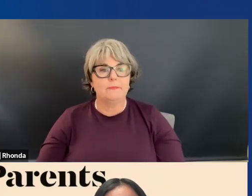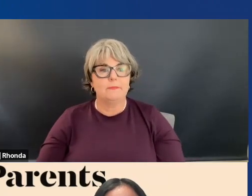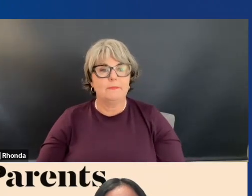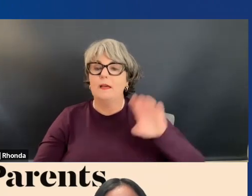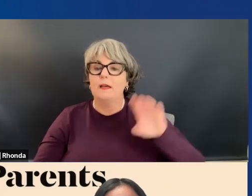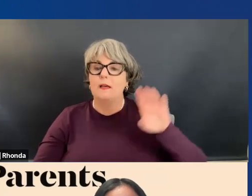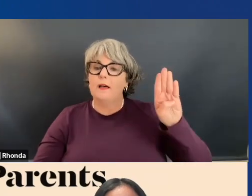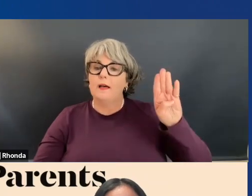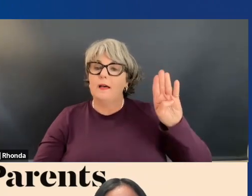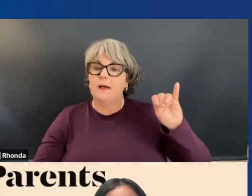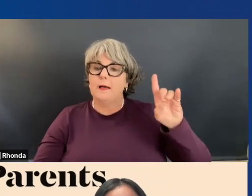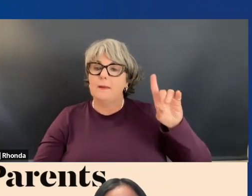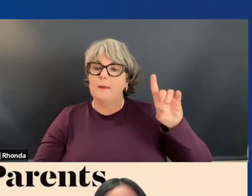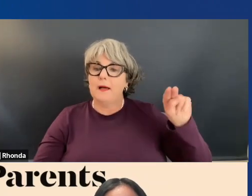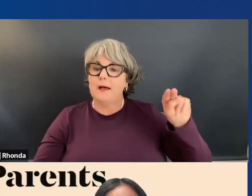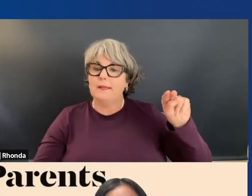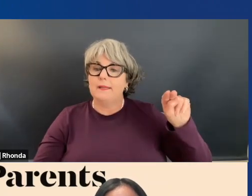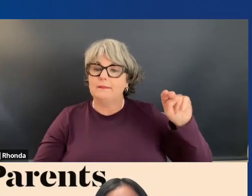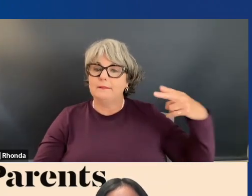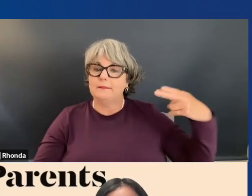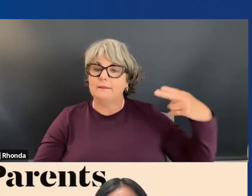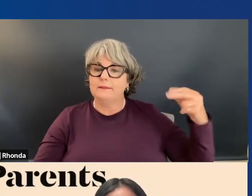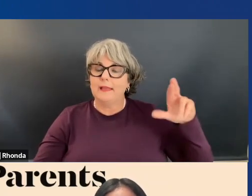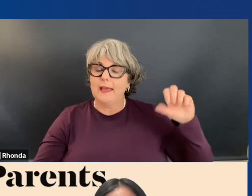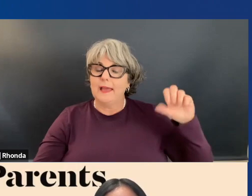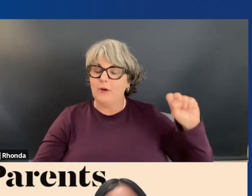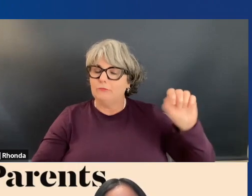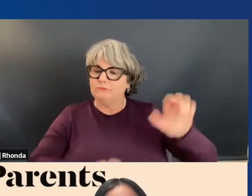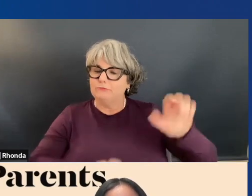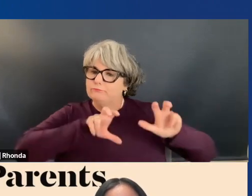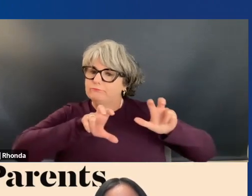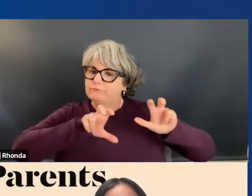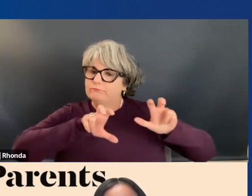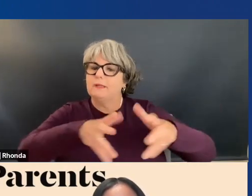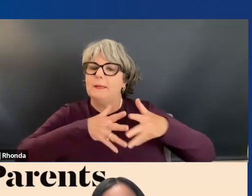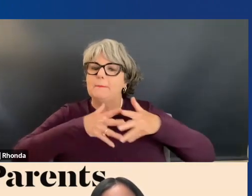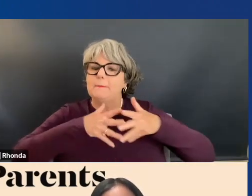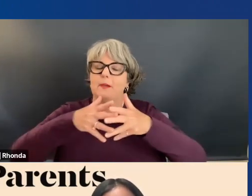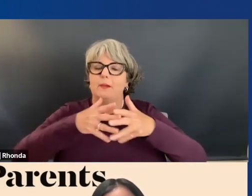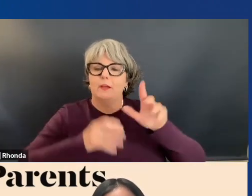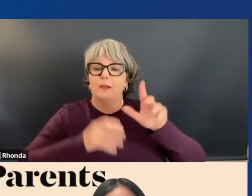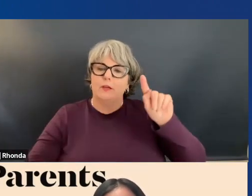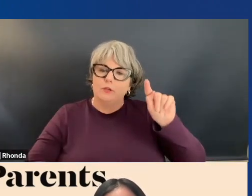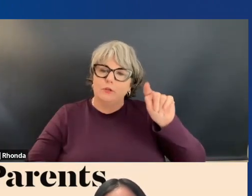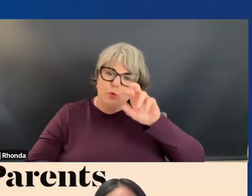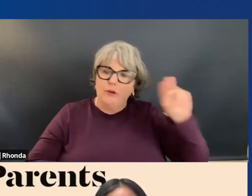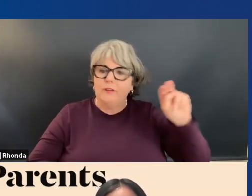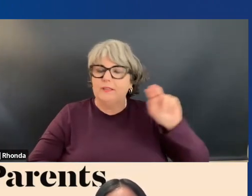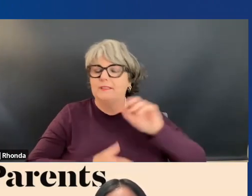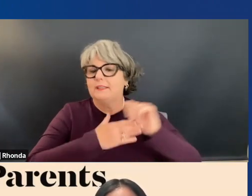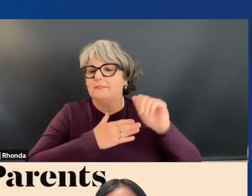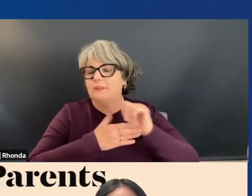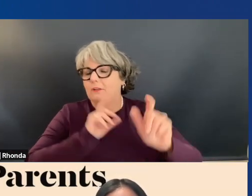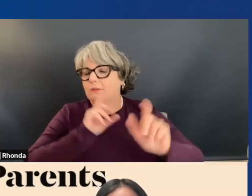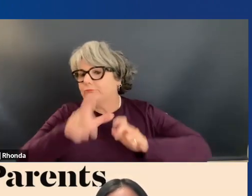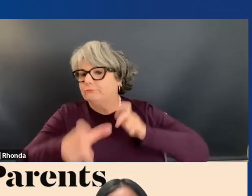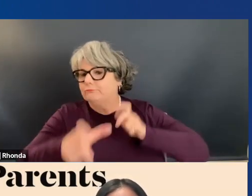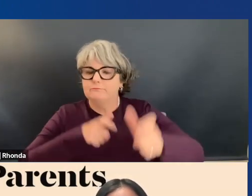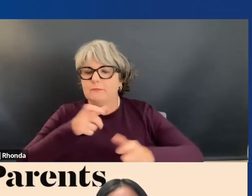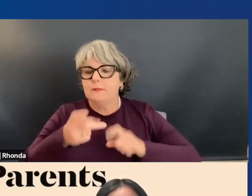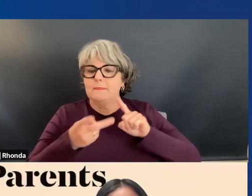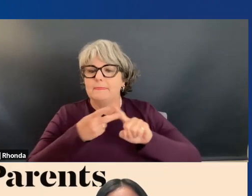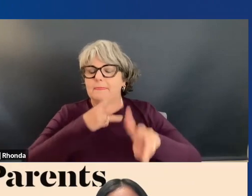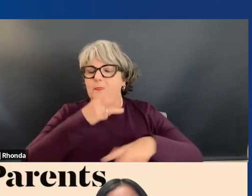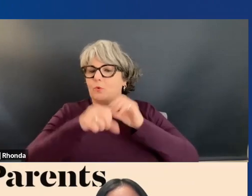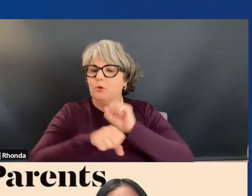administration is investing in America with trillions of dollars, going to grow our nation's economy in in-demand, high-wage fields. The world of work